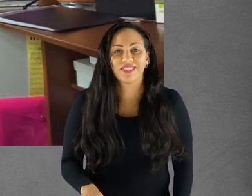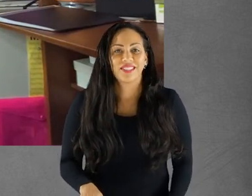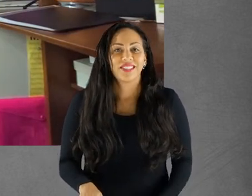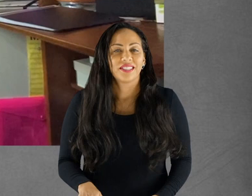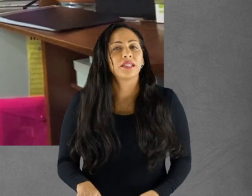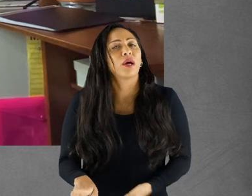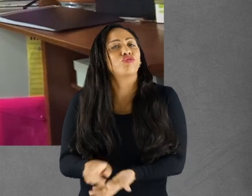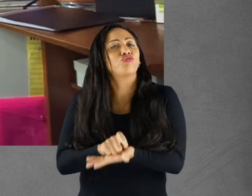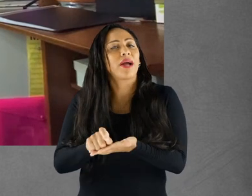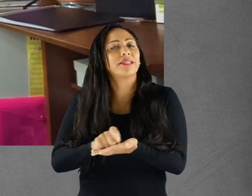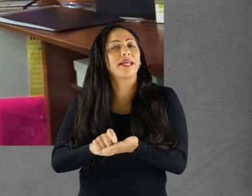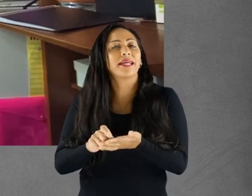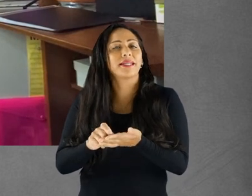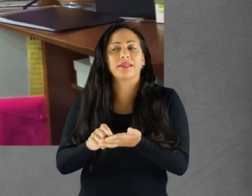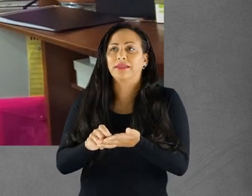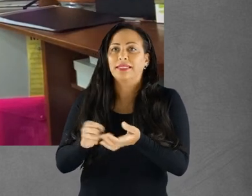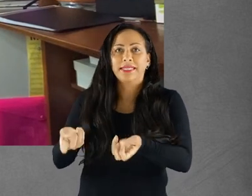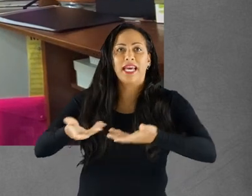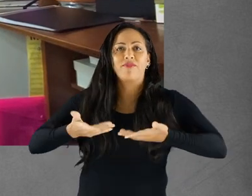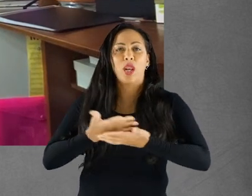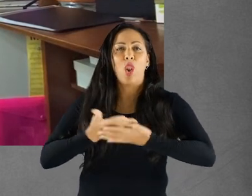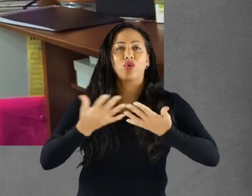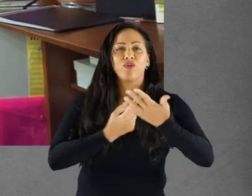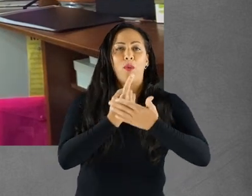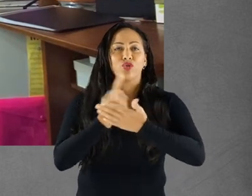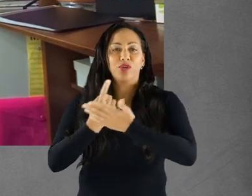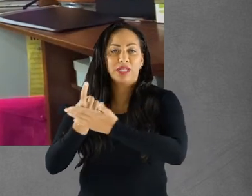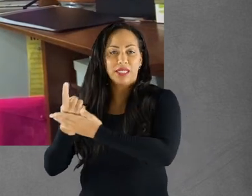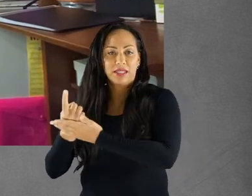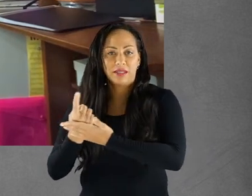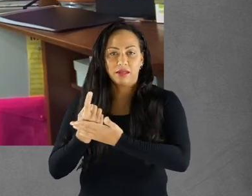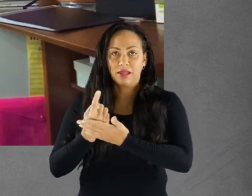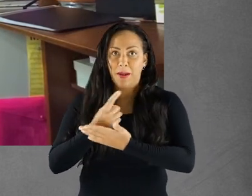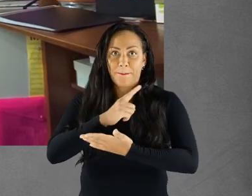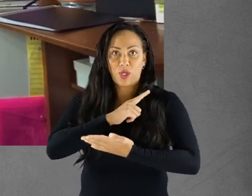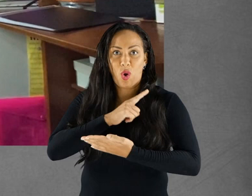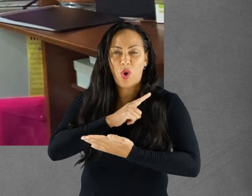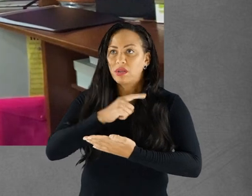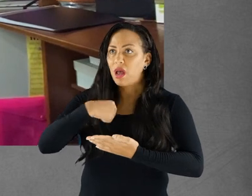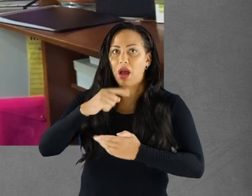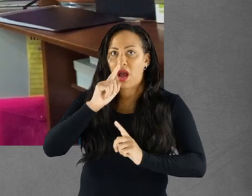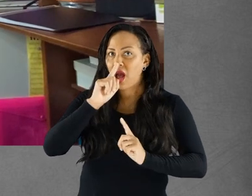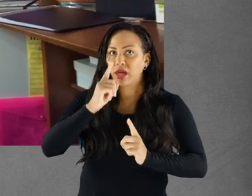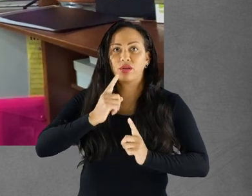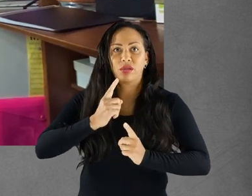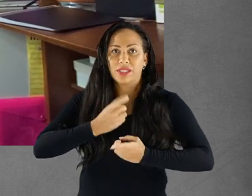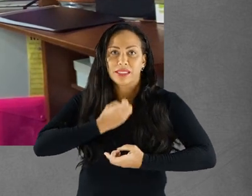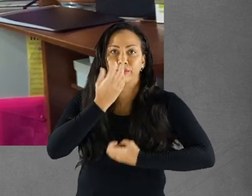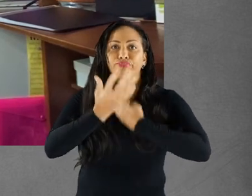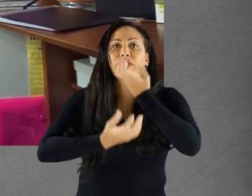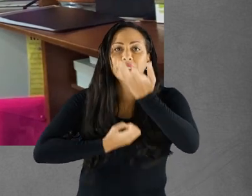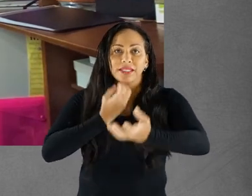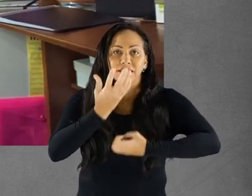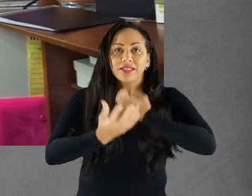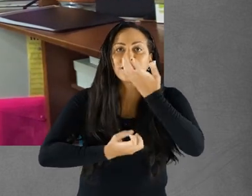kinds of possibilities for me as I struggled to express myself because of my disability.